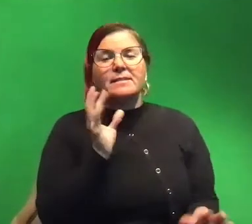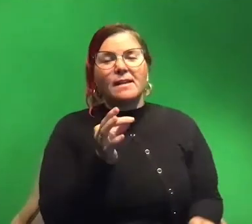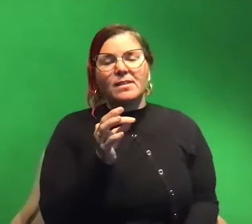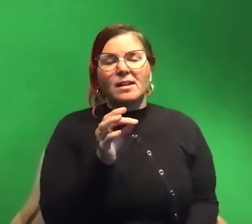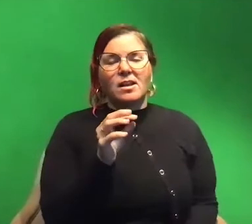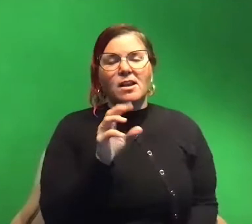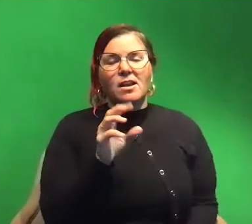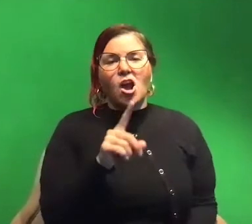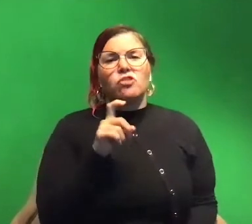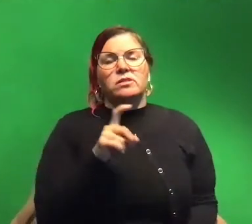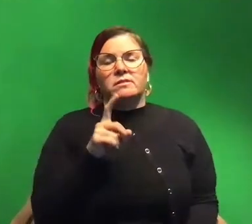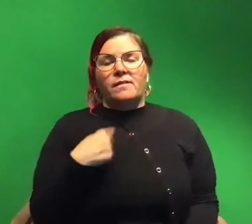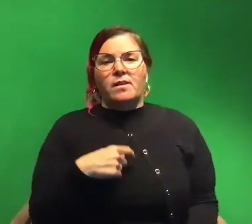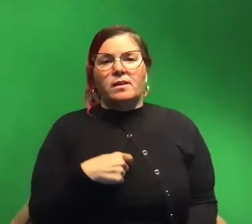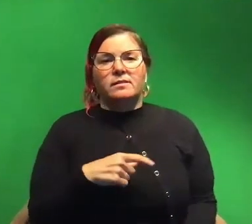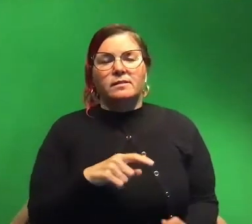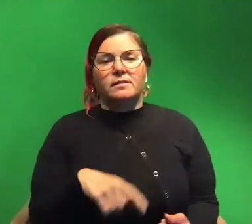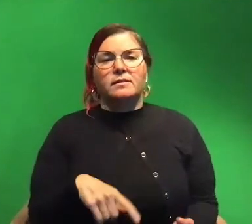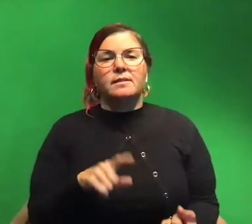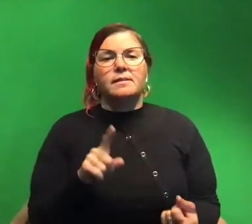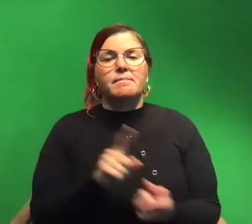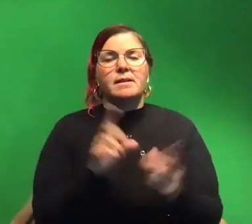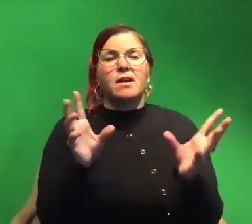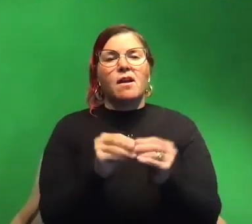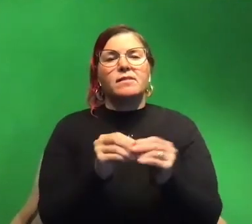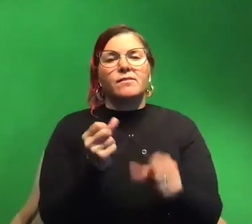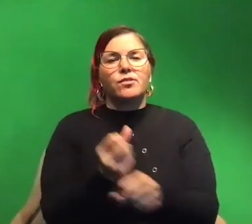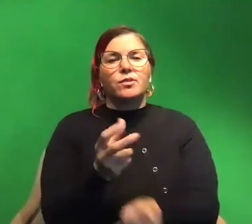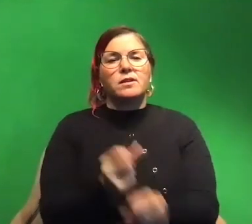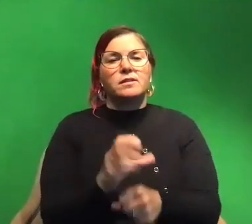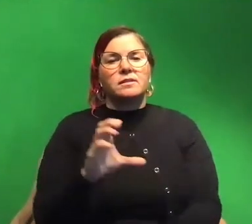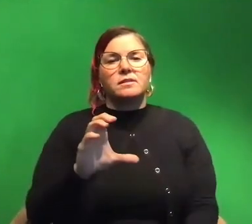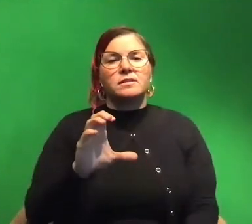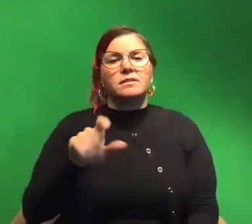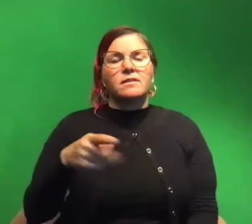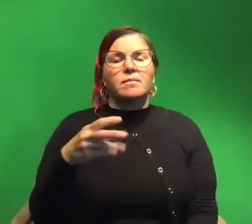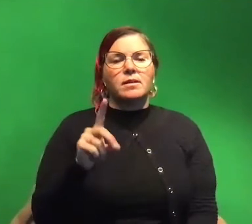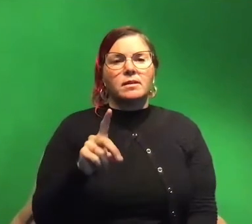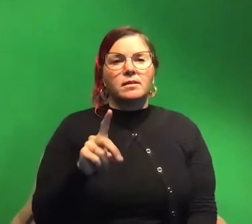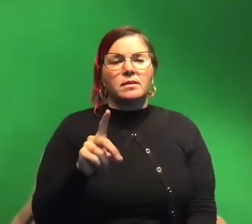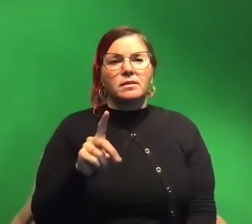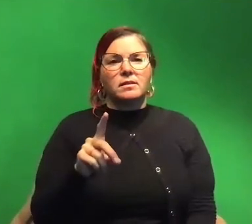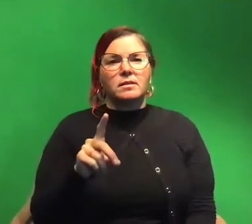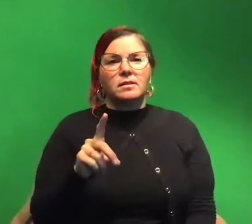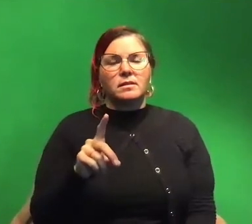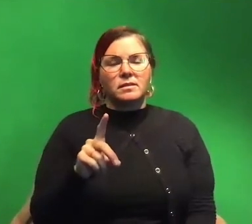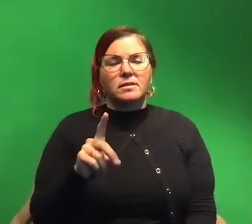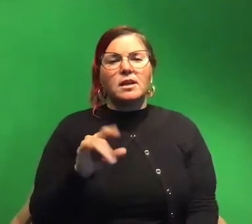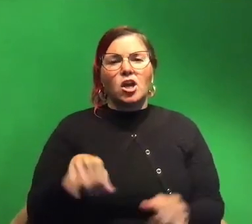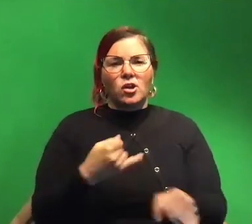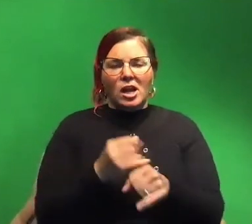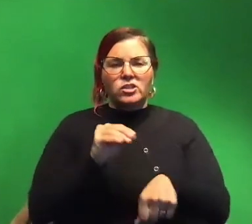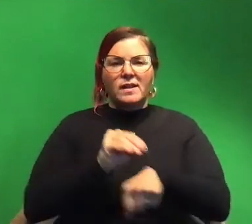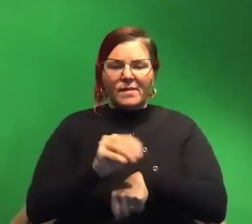we meet once every three years at a meeting called the cephalopod international way kayak cephalopod international advisory